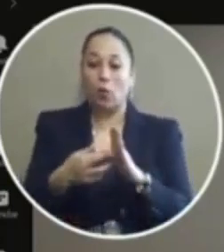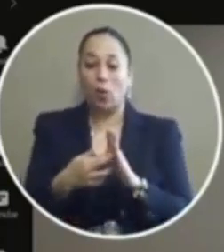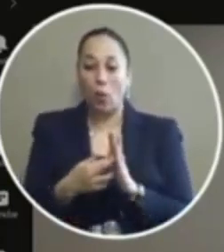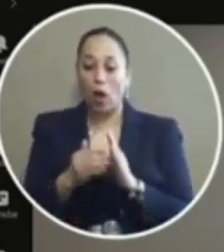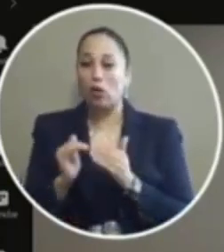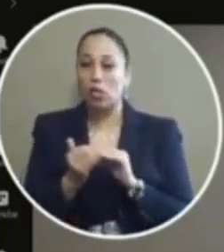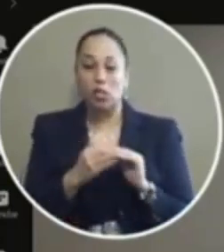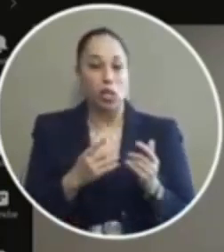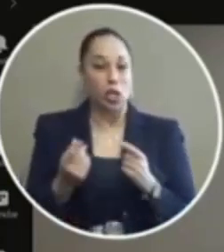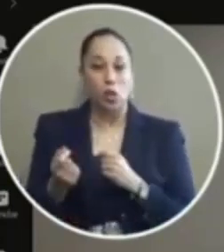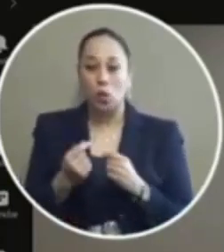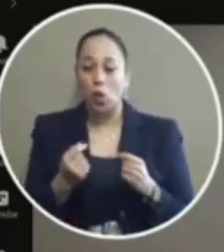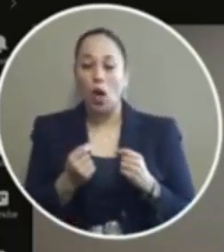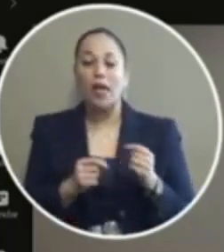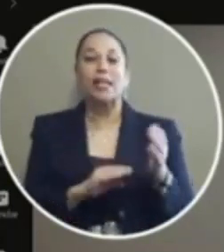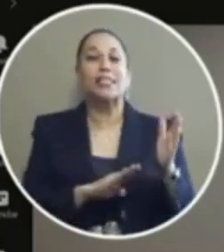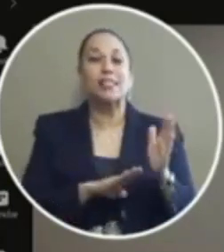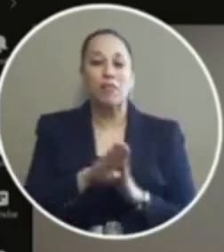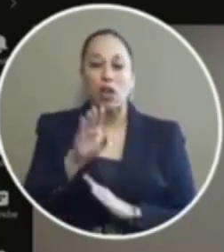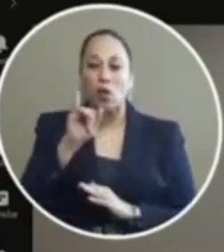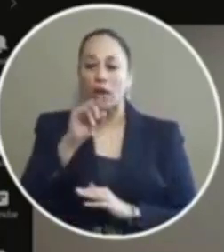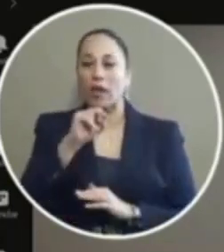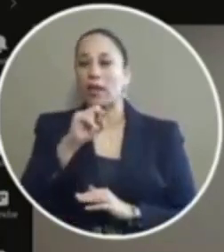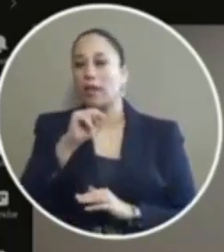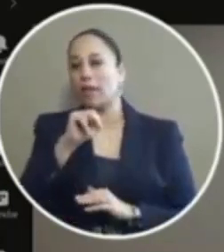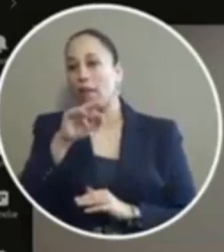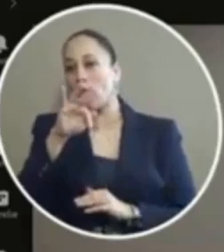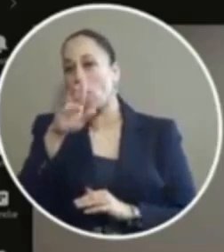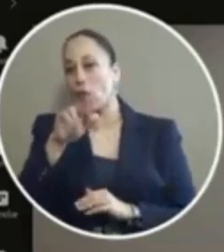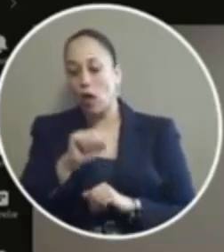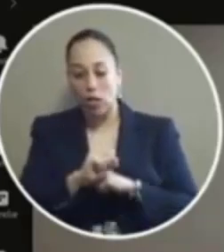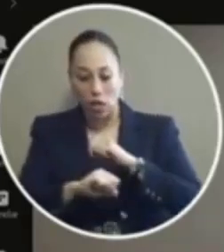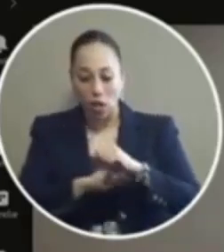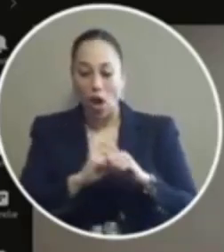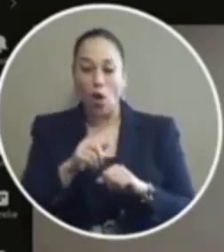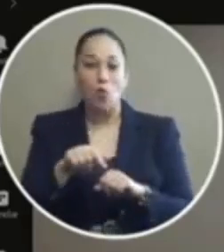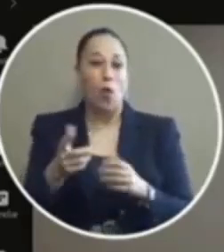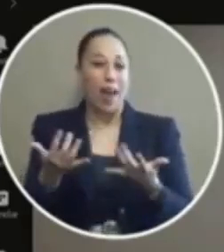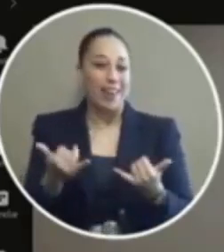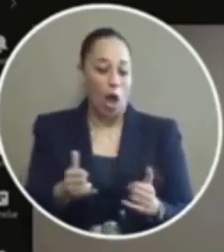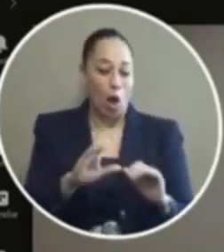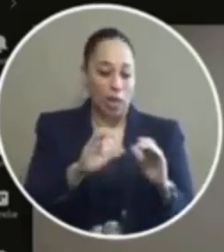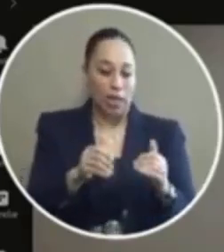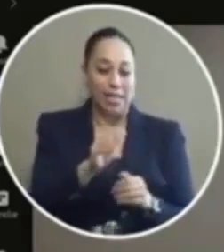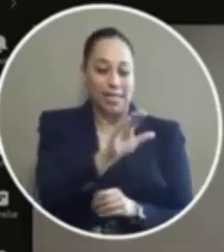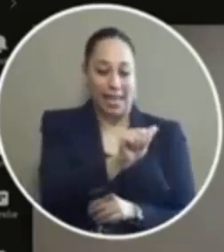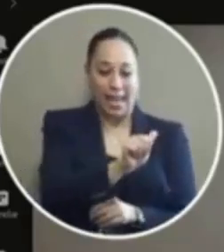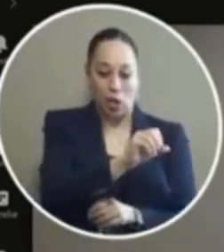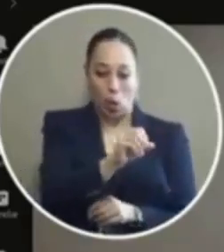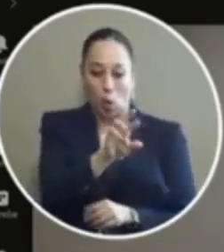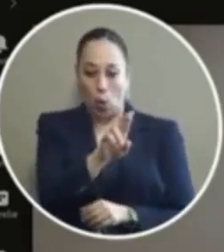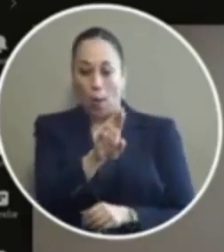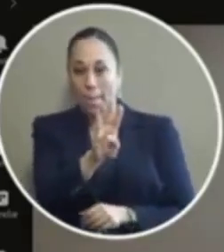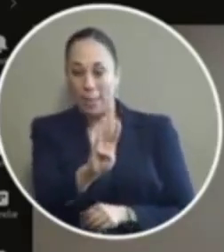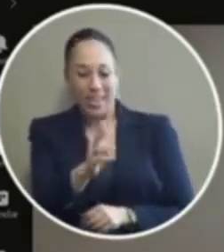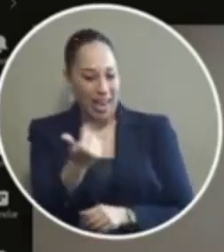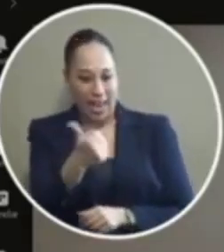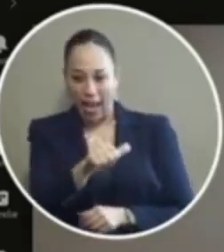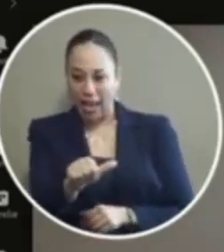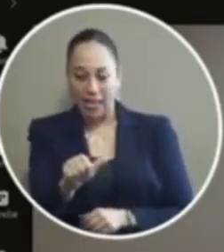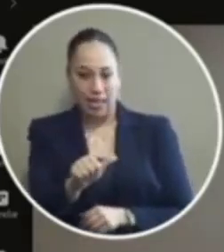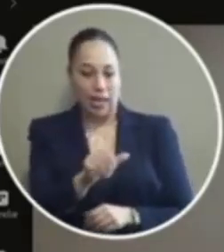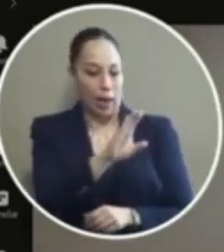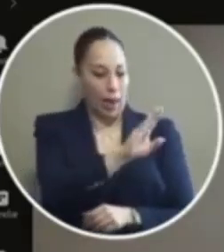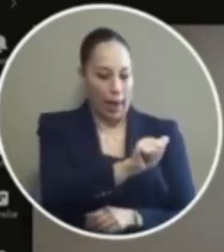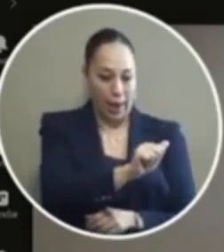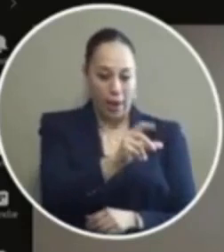city to do is to develop that infrastructure right now on a class A or B whatever case it is on a class